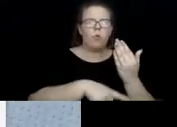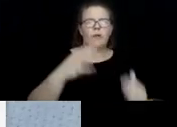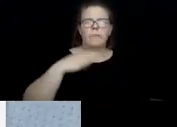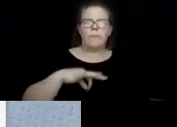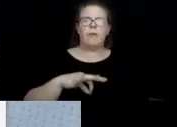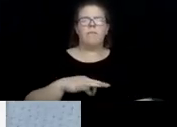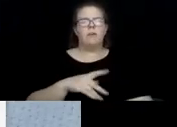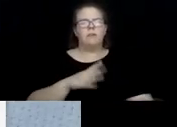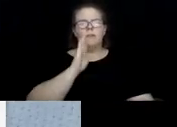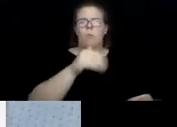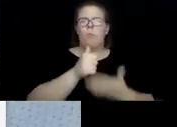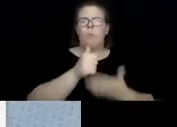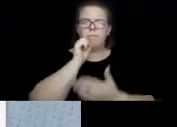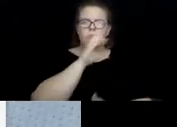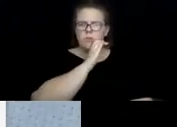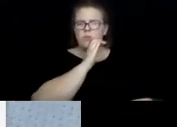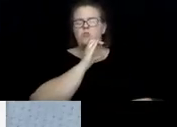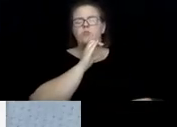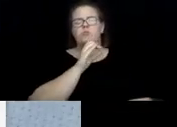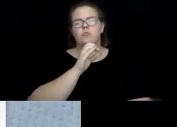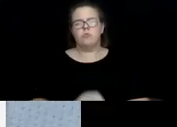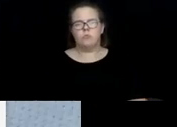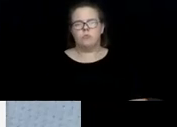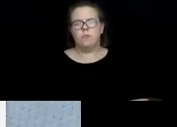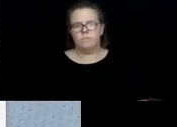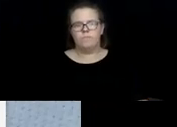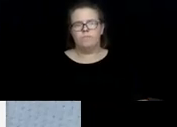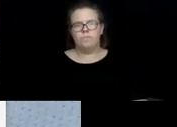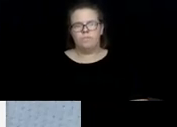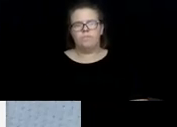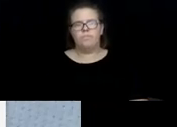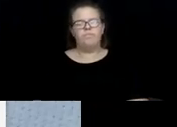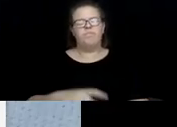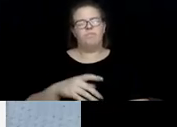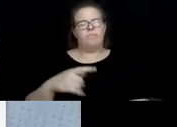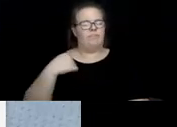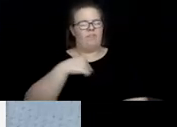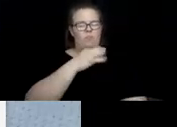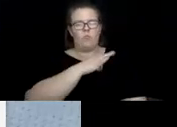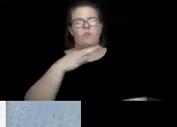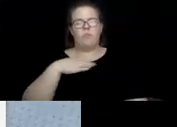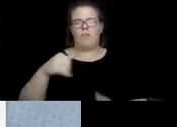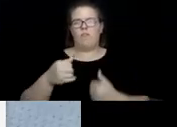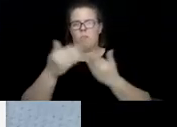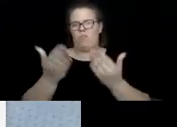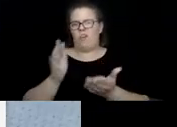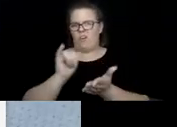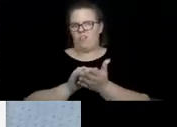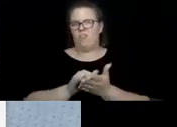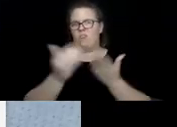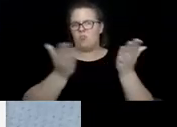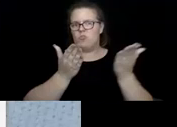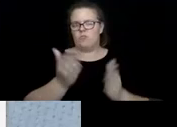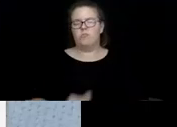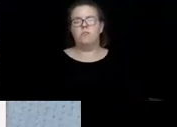uh, help seniors are provided by, uh, Office for Aging staff, county staff. In our